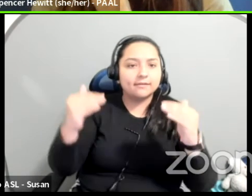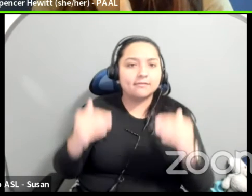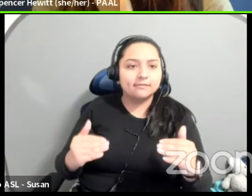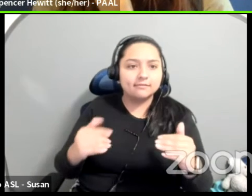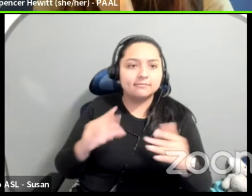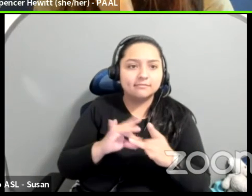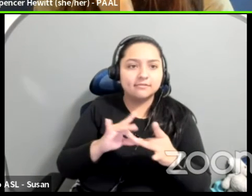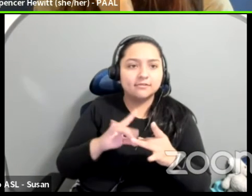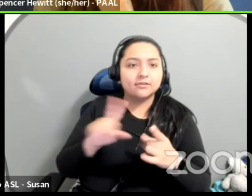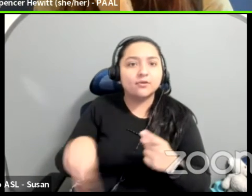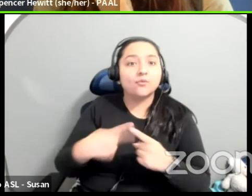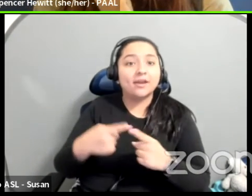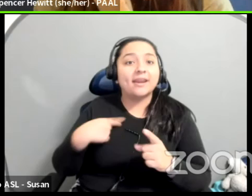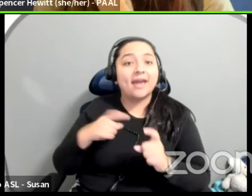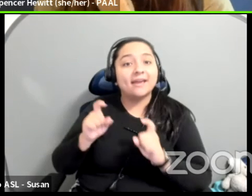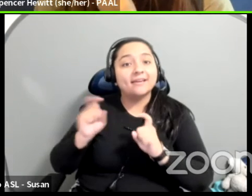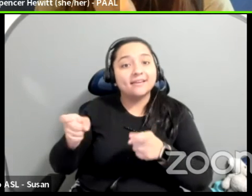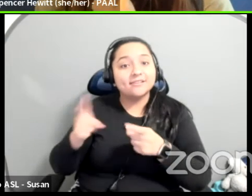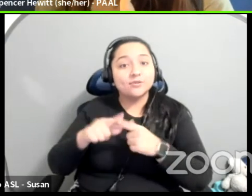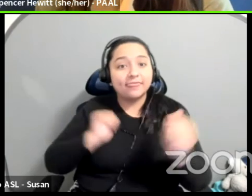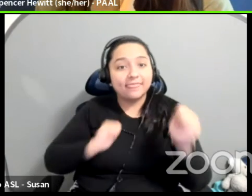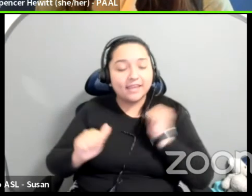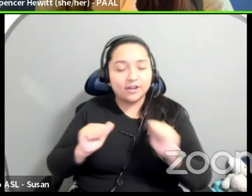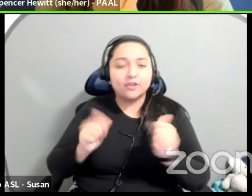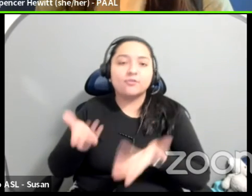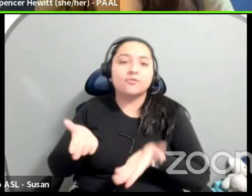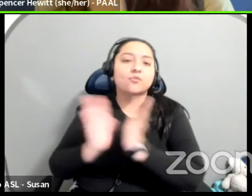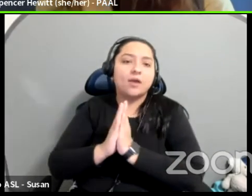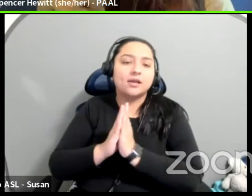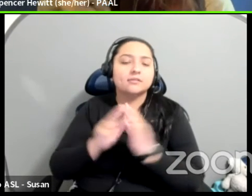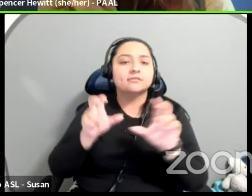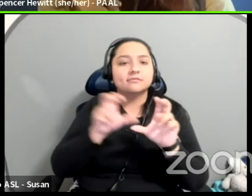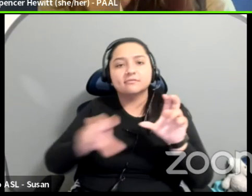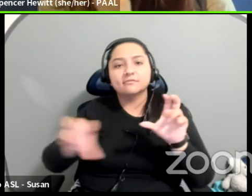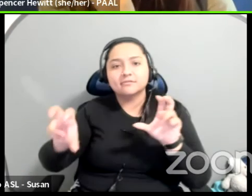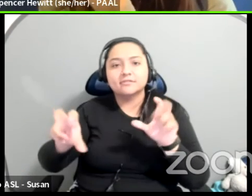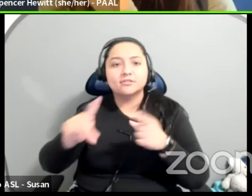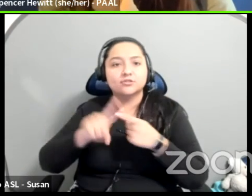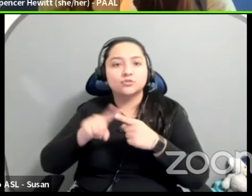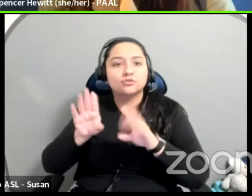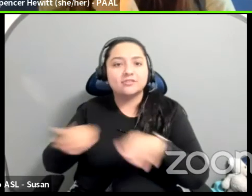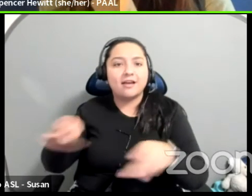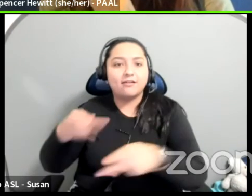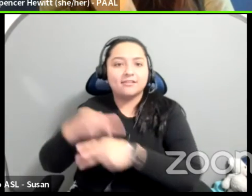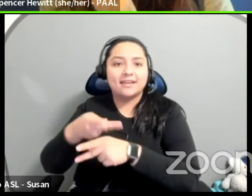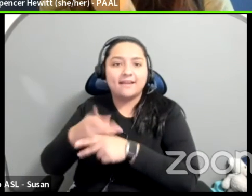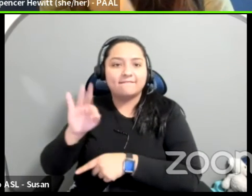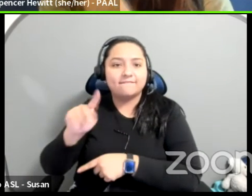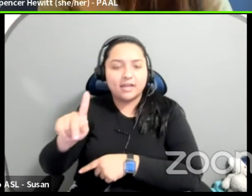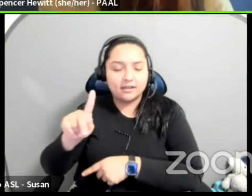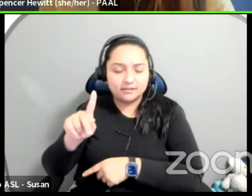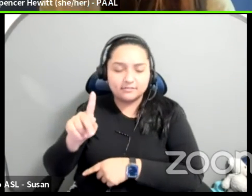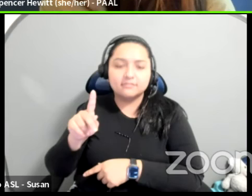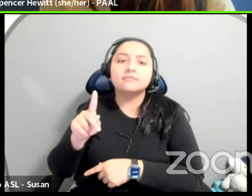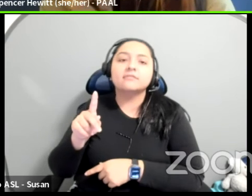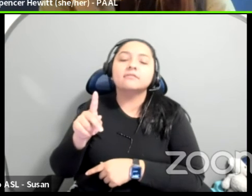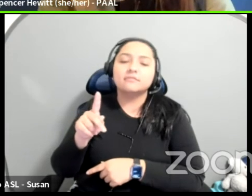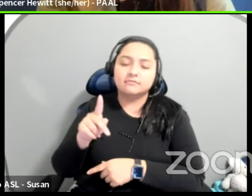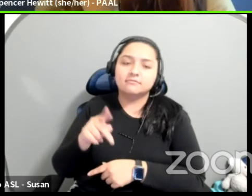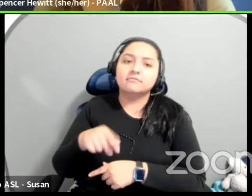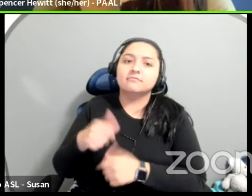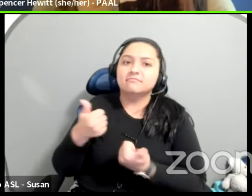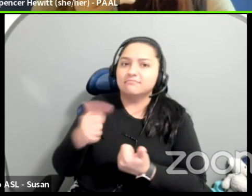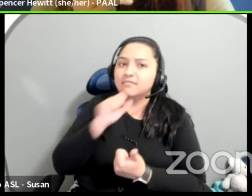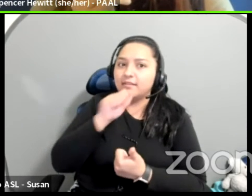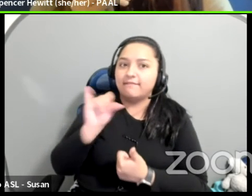will request that they go to the caregiver fund. If there isn't one, I will start a conversation. I love that. Start donating to caregiver funds and start